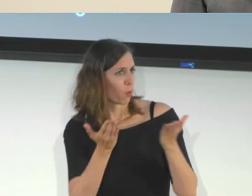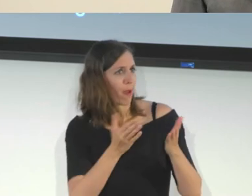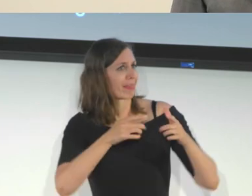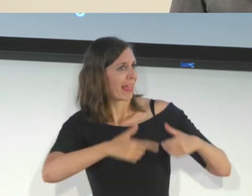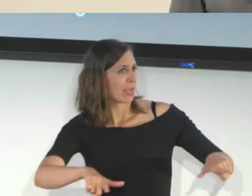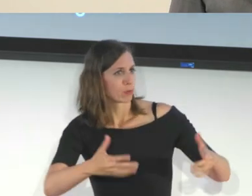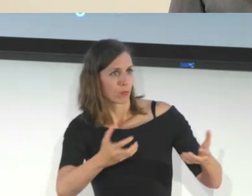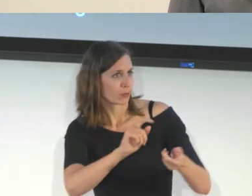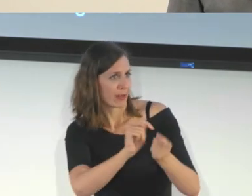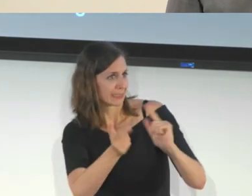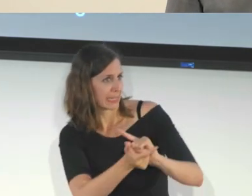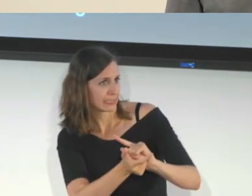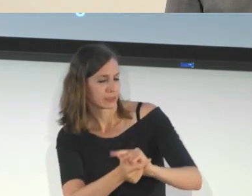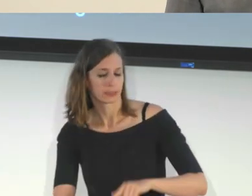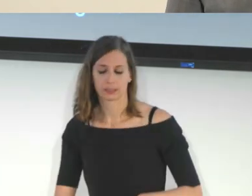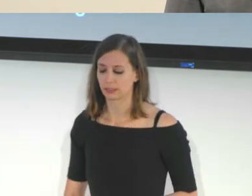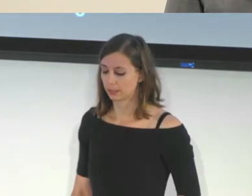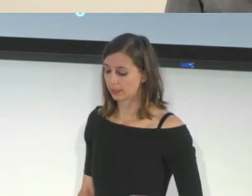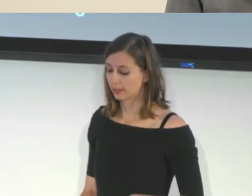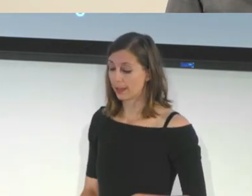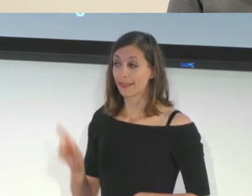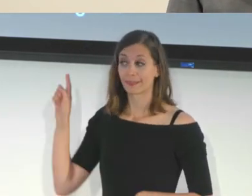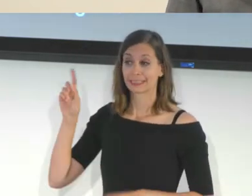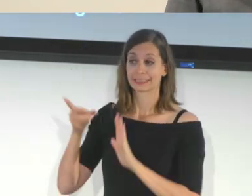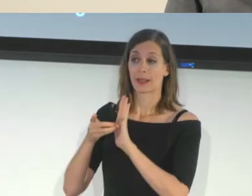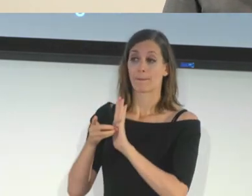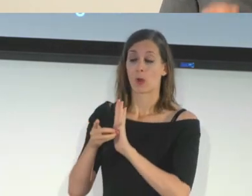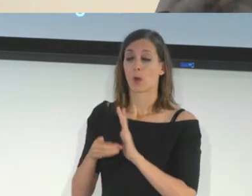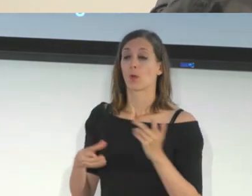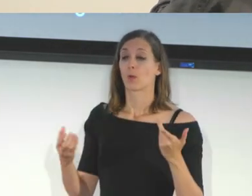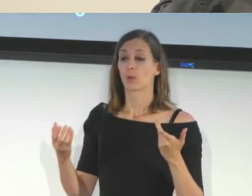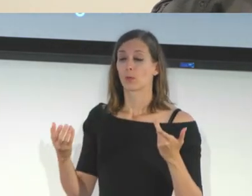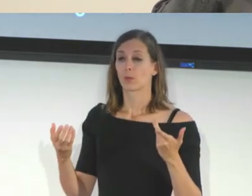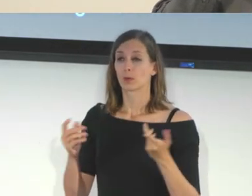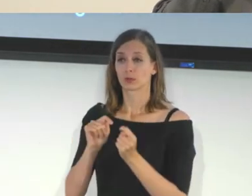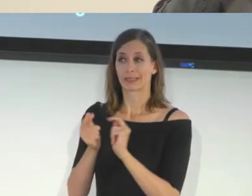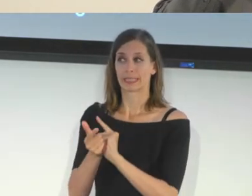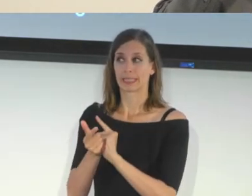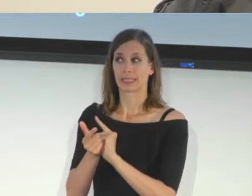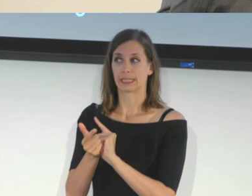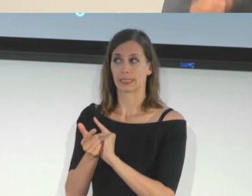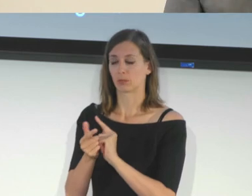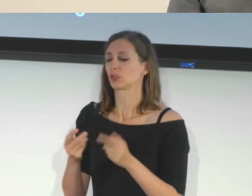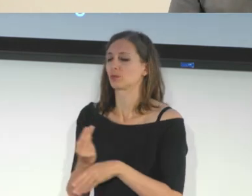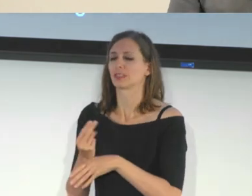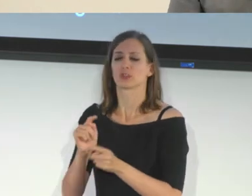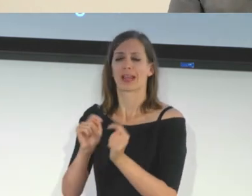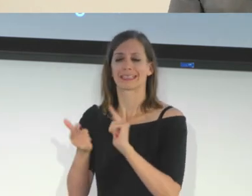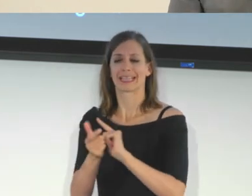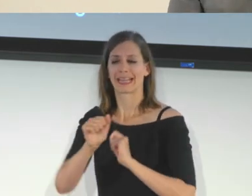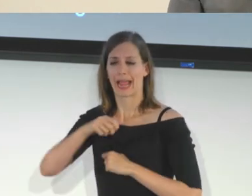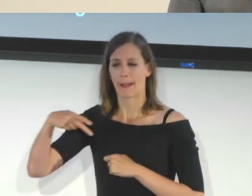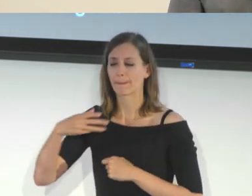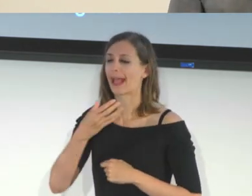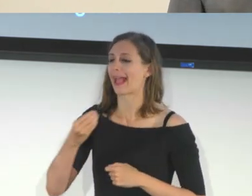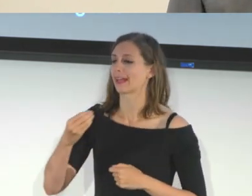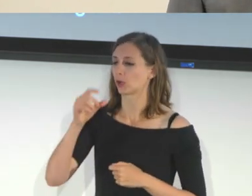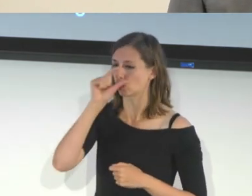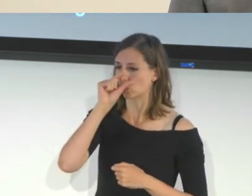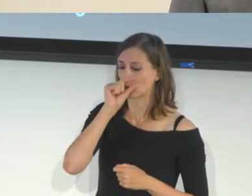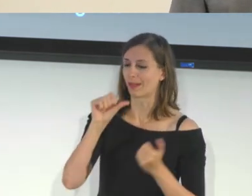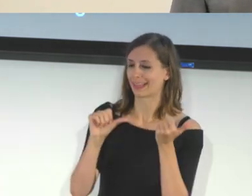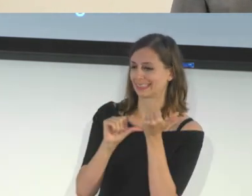translate. On this one, we did it with the translated application and the Google Assistant will be